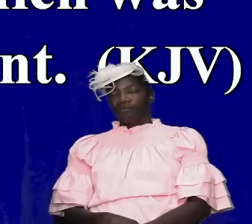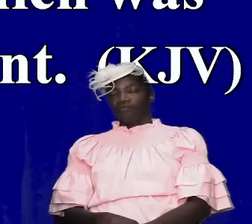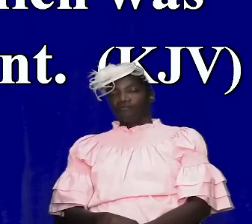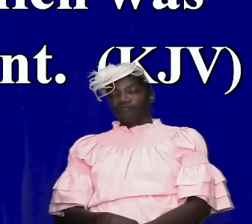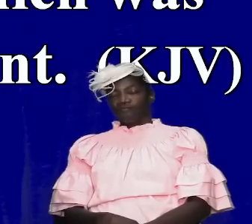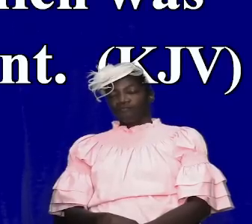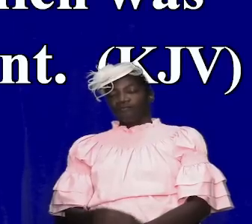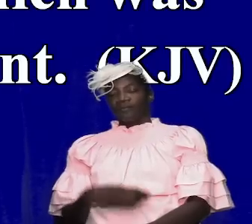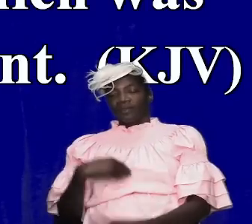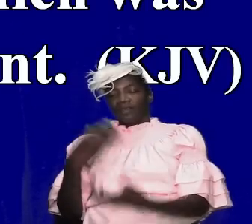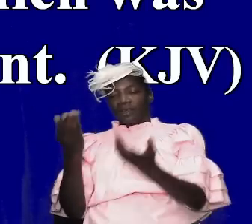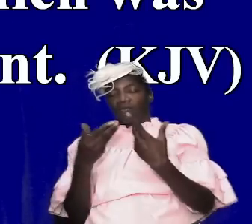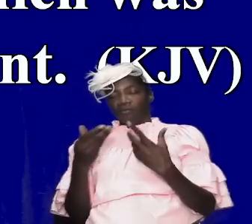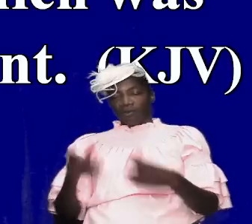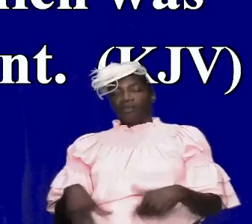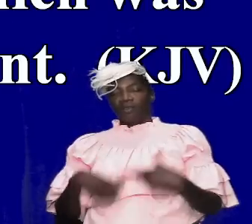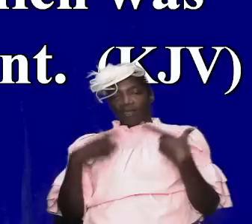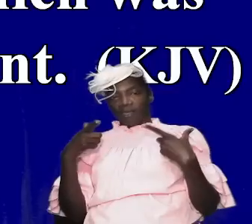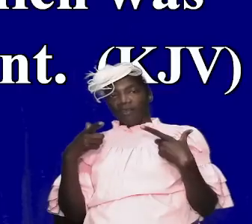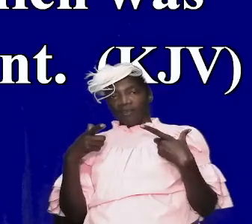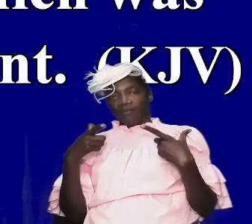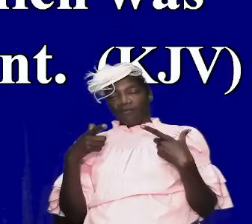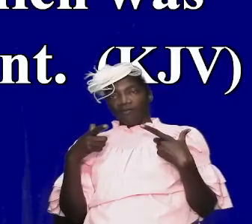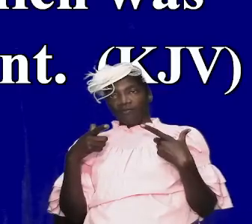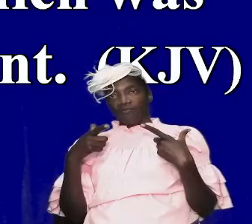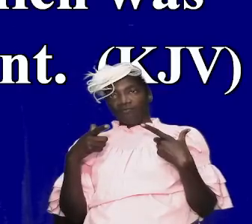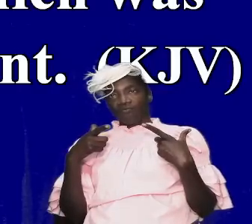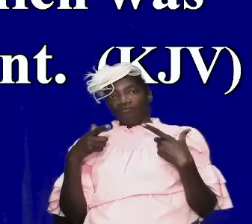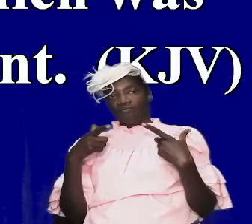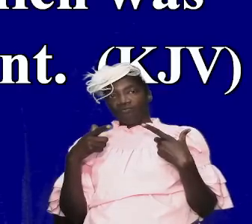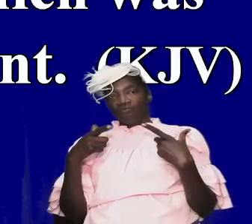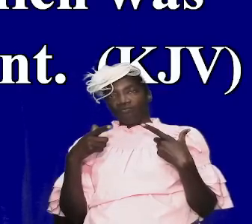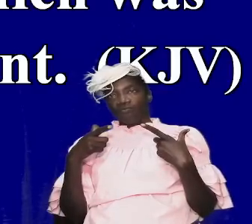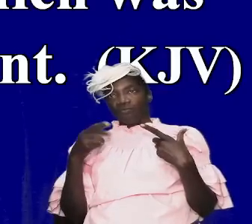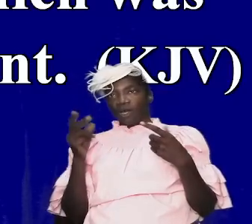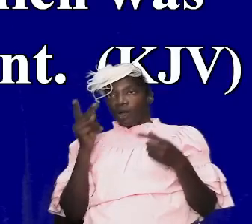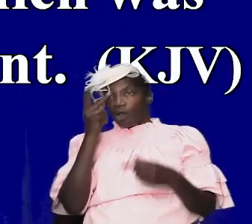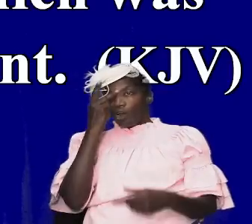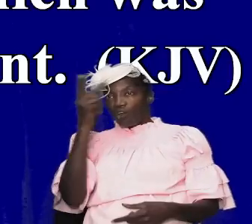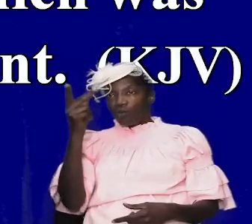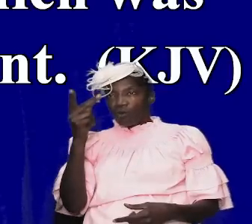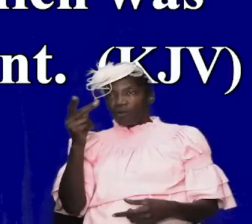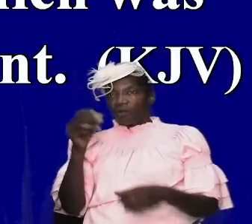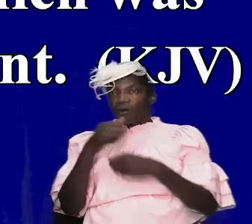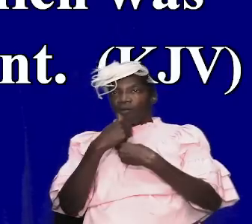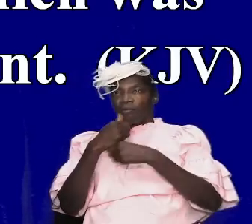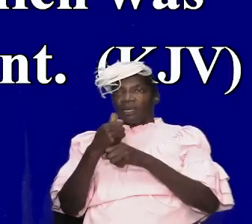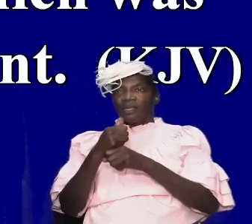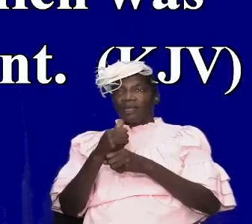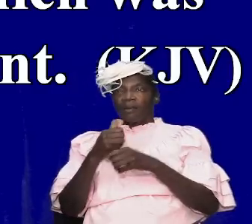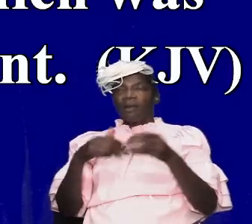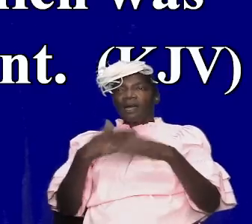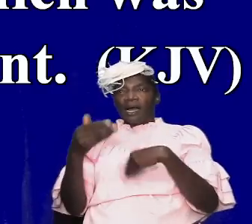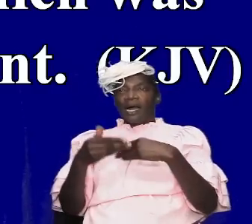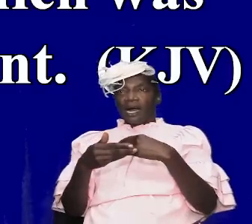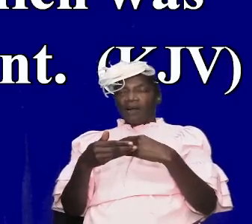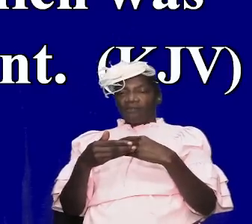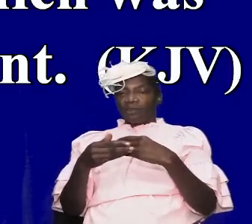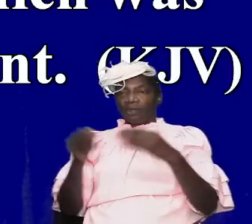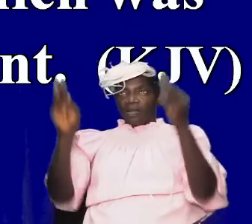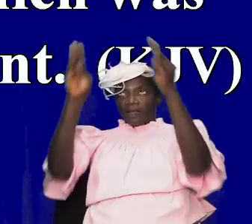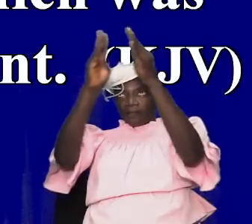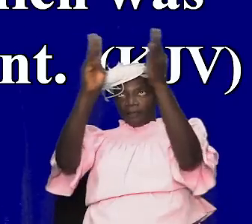dwell among them and now verse 40 of exodus 25 and look that thou make them after their